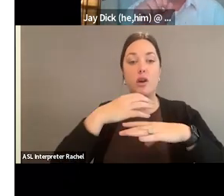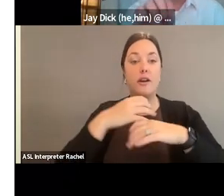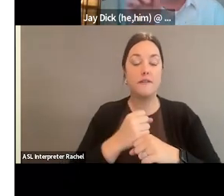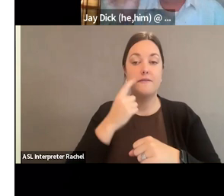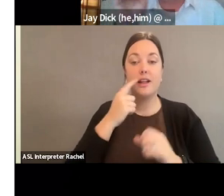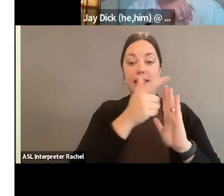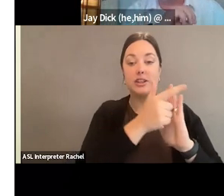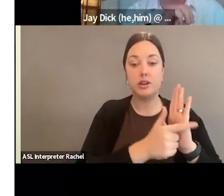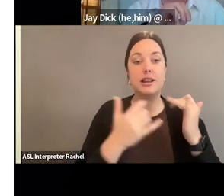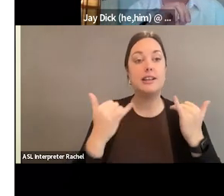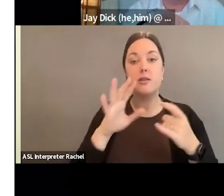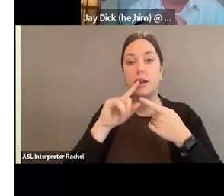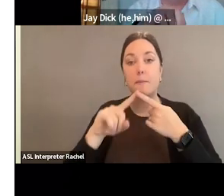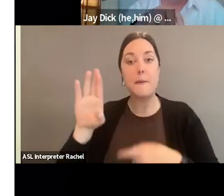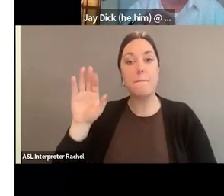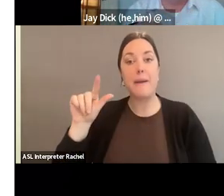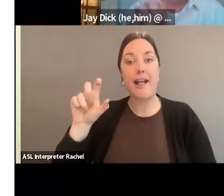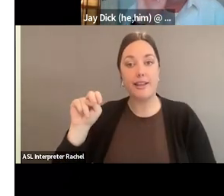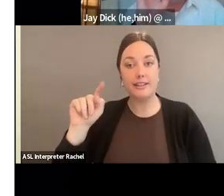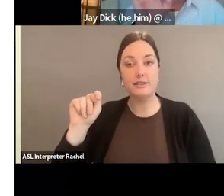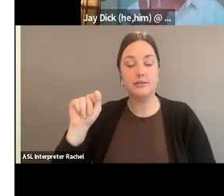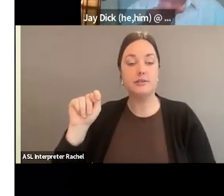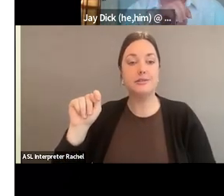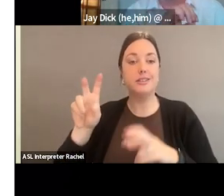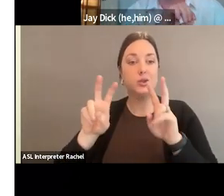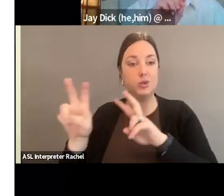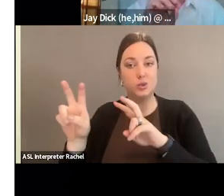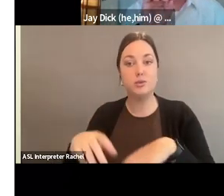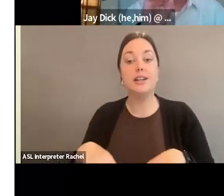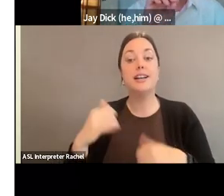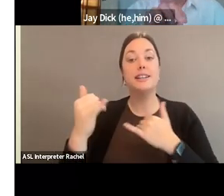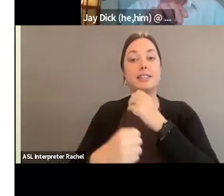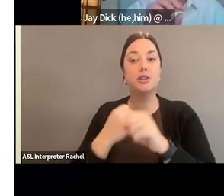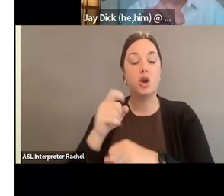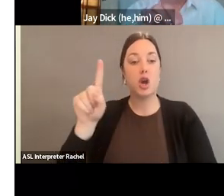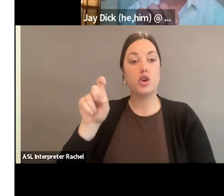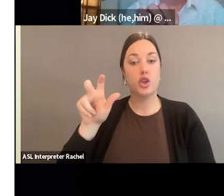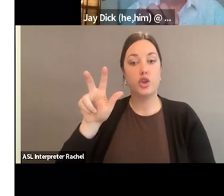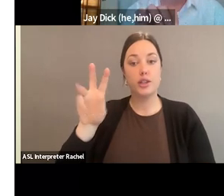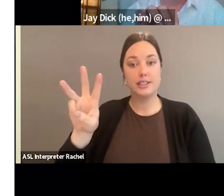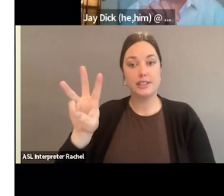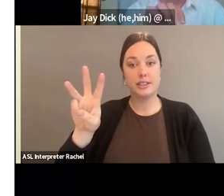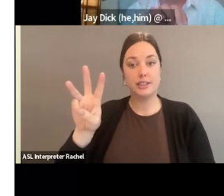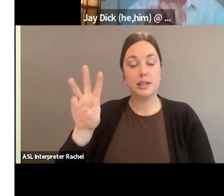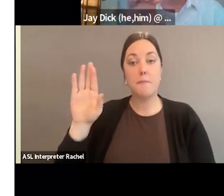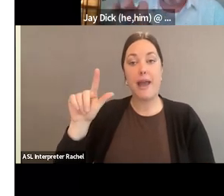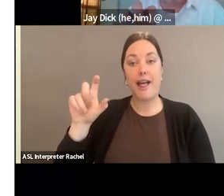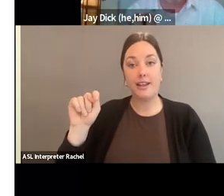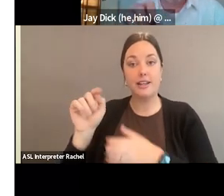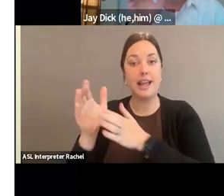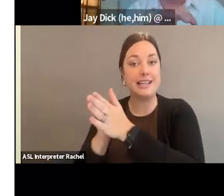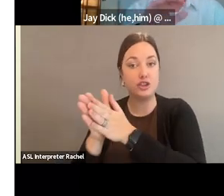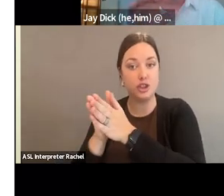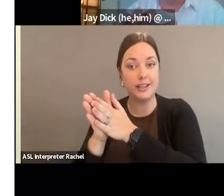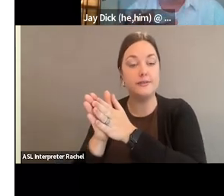quickly about ballot initiatives before we talk – bring Tom on here. This year, there's 136 ballot initiatives on the